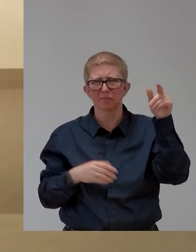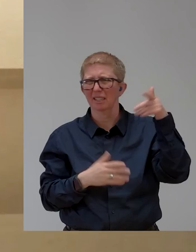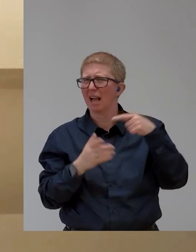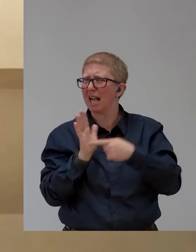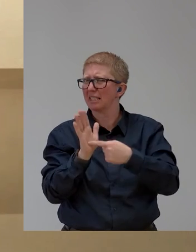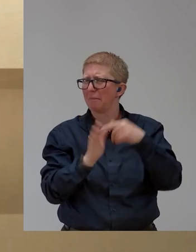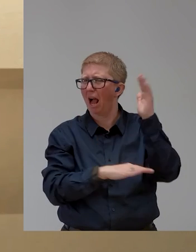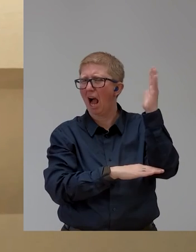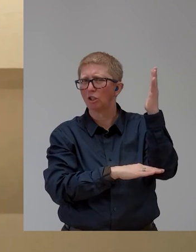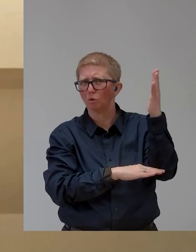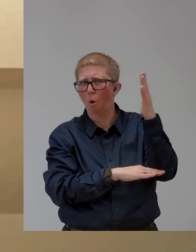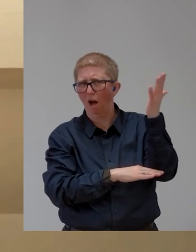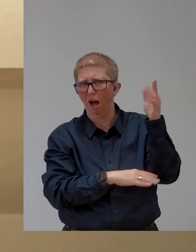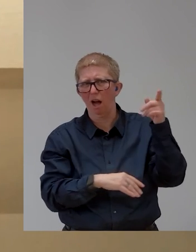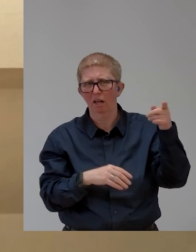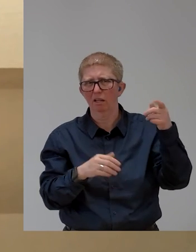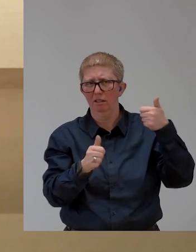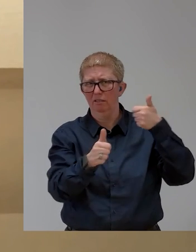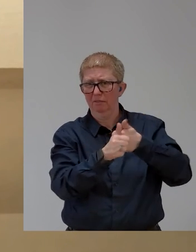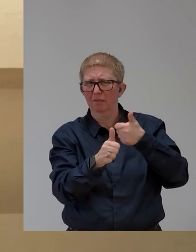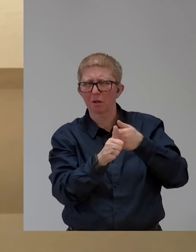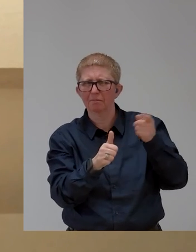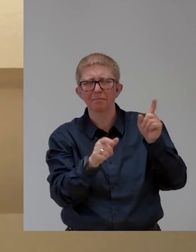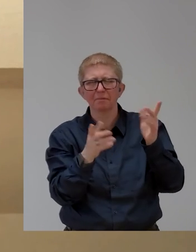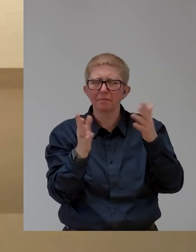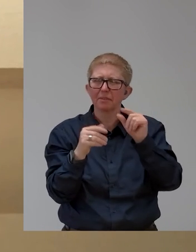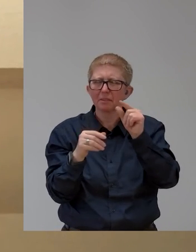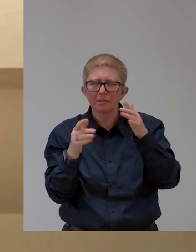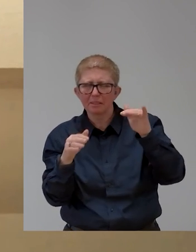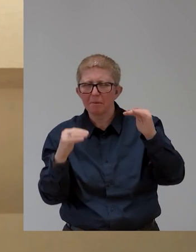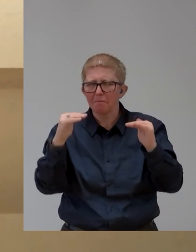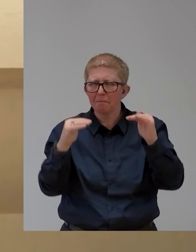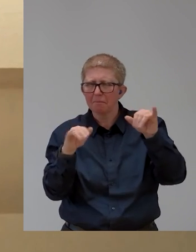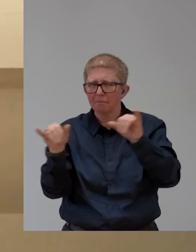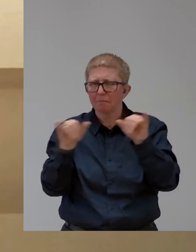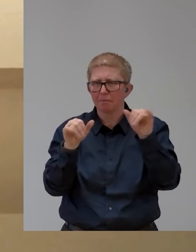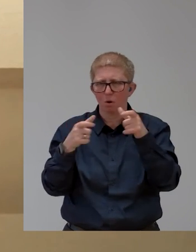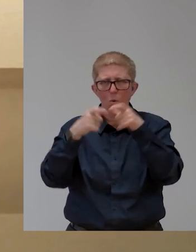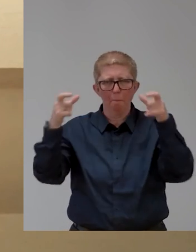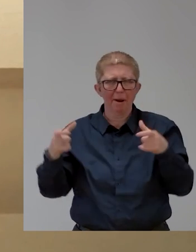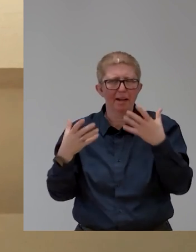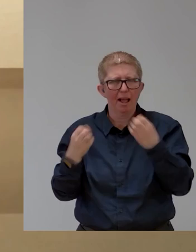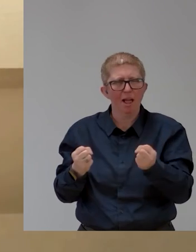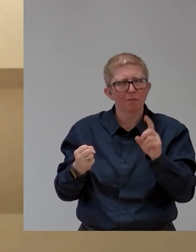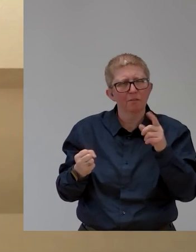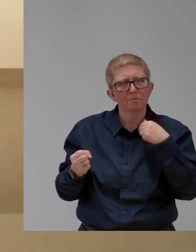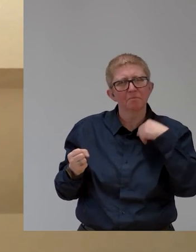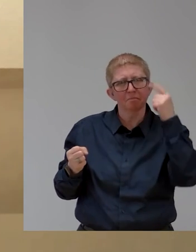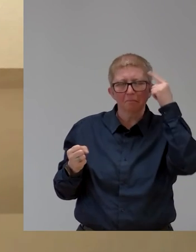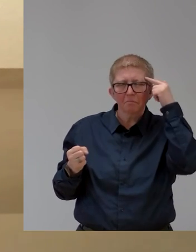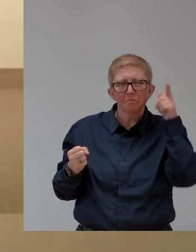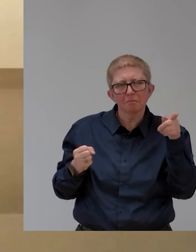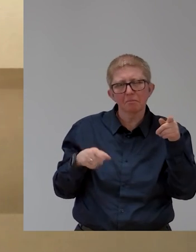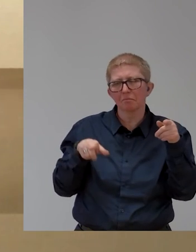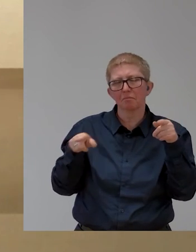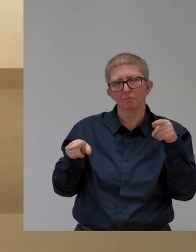will be key to have a clear position and that is best to be done with clear impact data, and then I think it can be a very promising way to scale